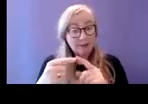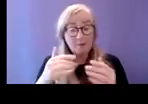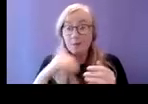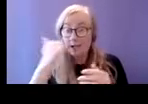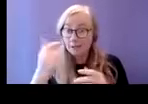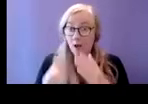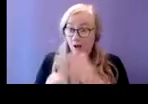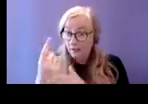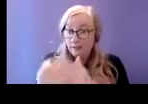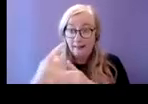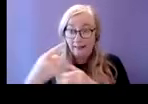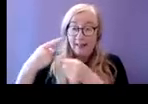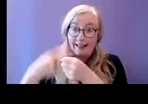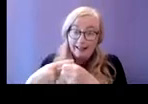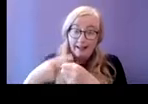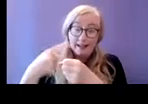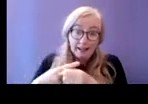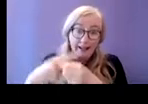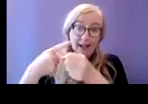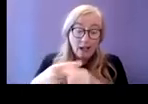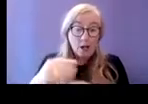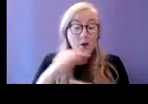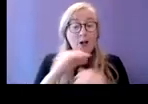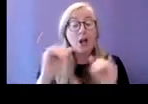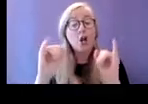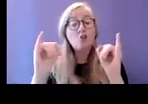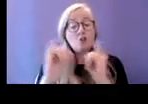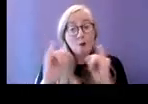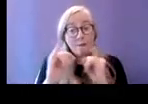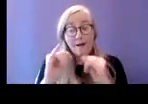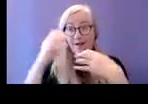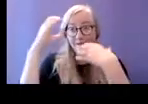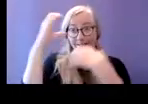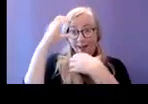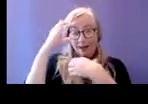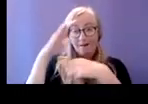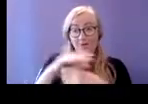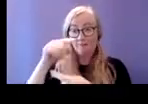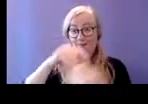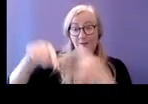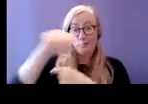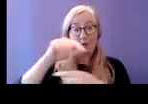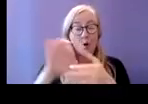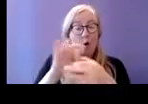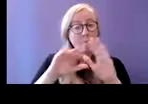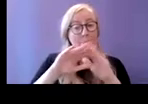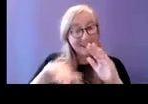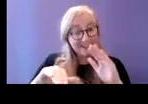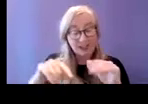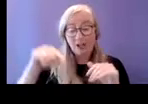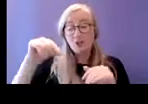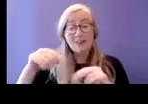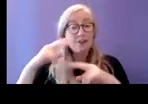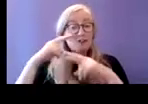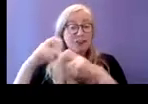trauma informed care for homeless services and again this research is no different in that respect the